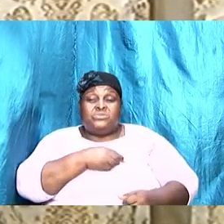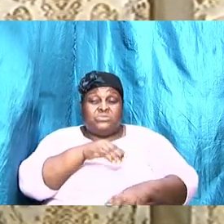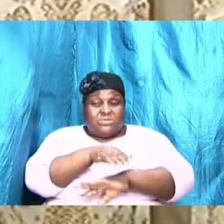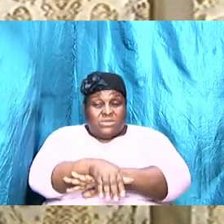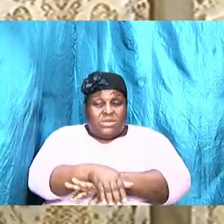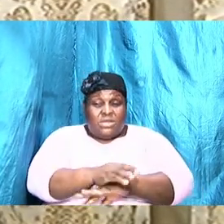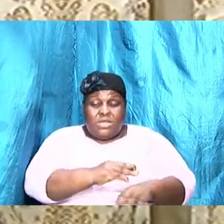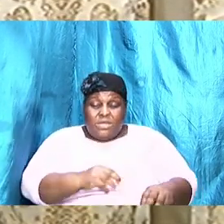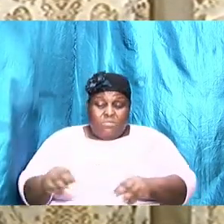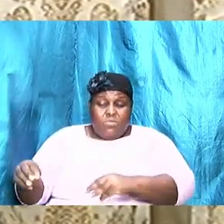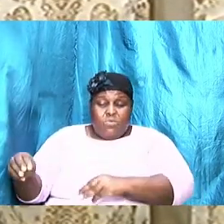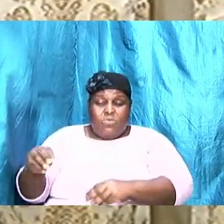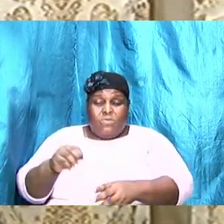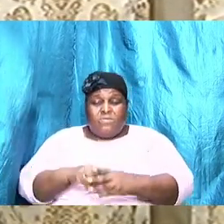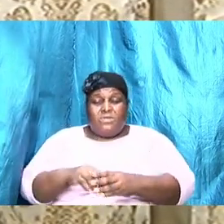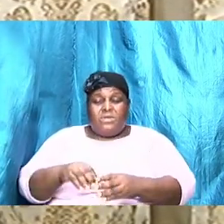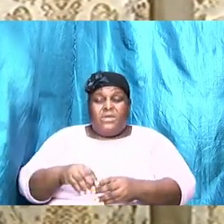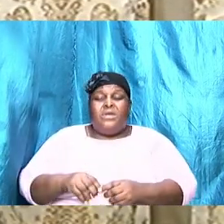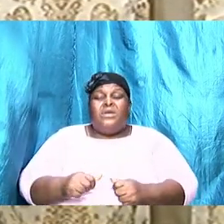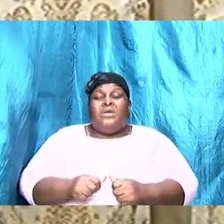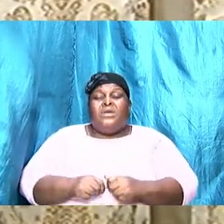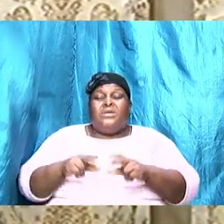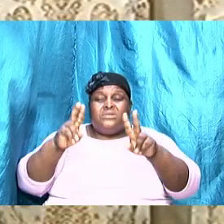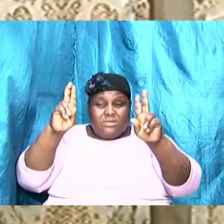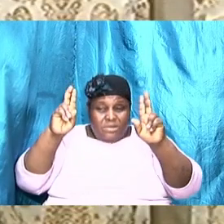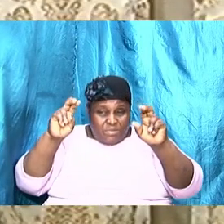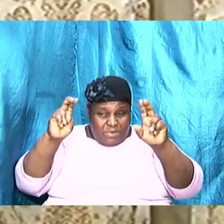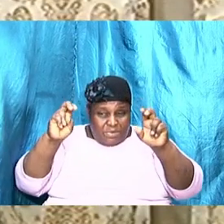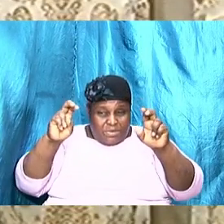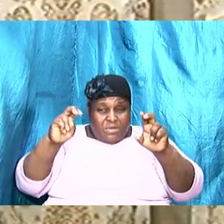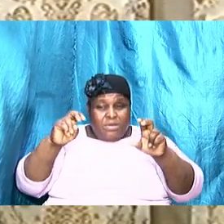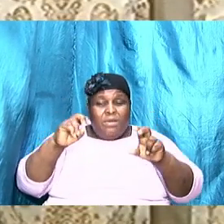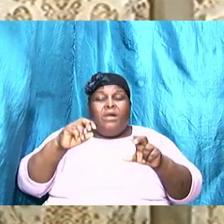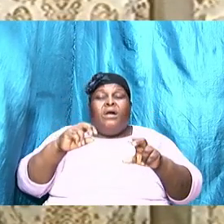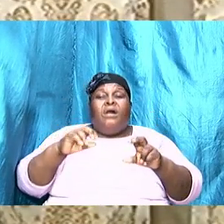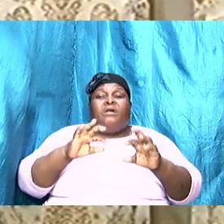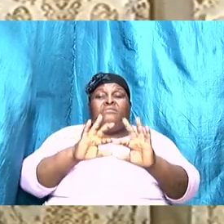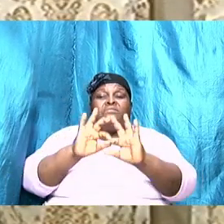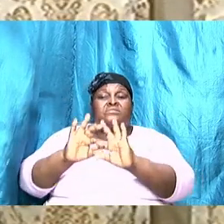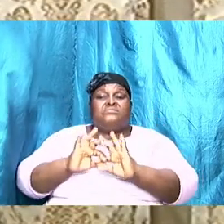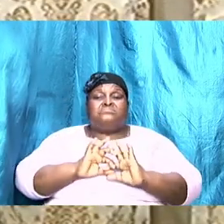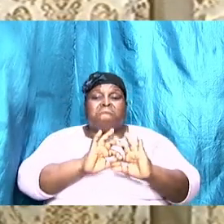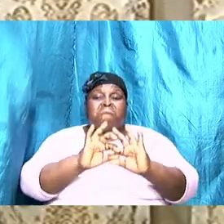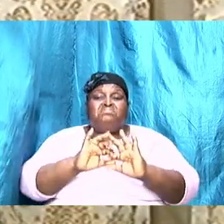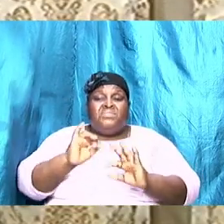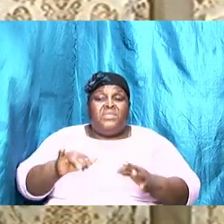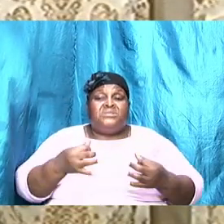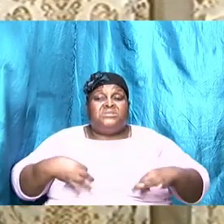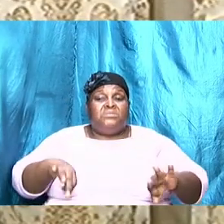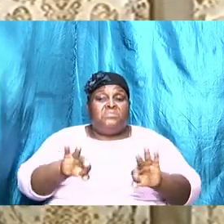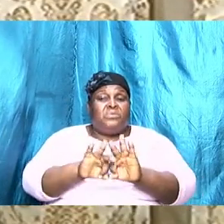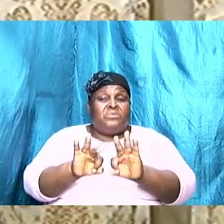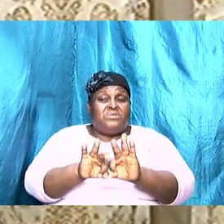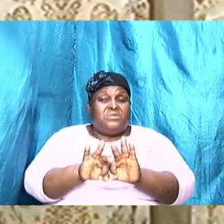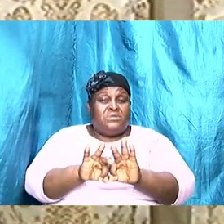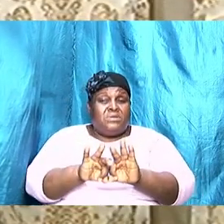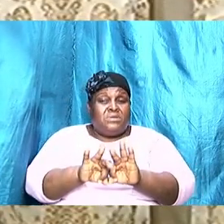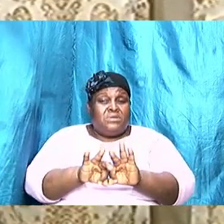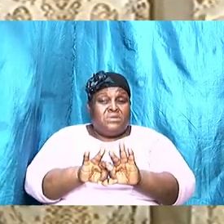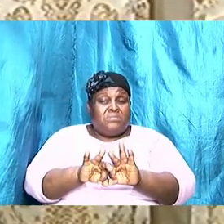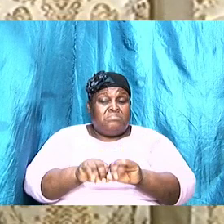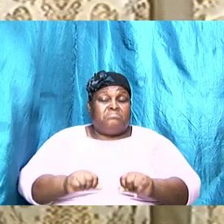of relationship that is of vital, of vital